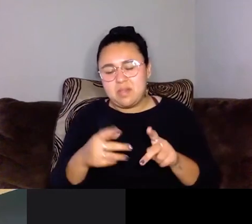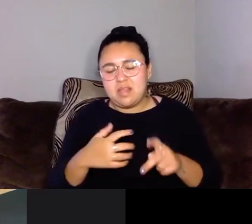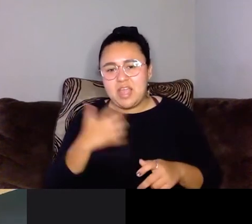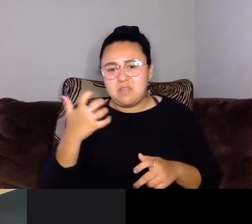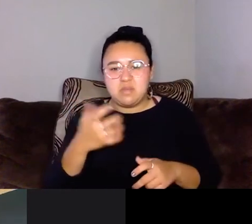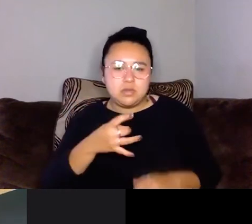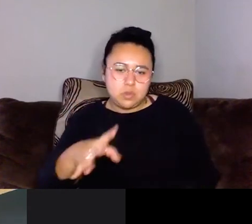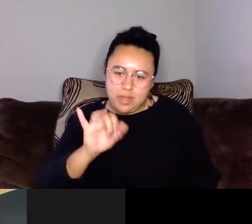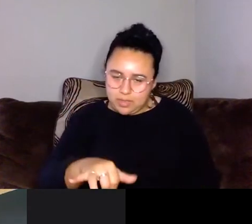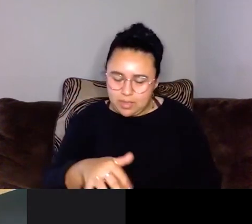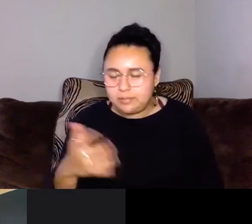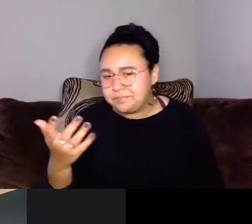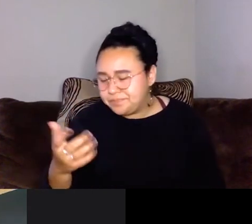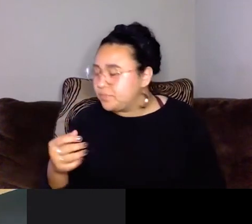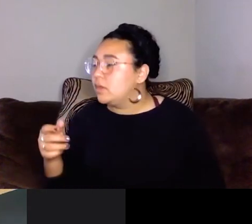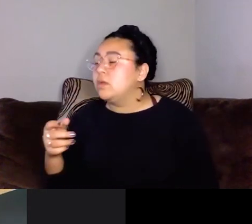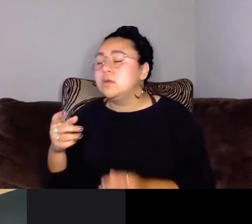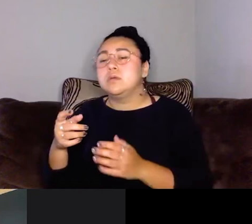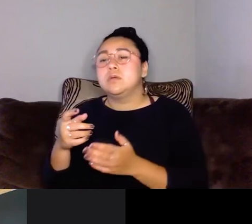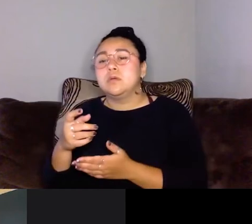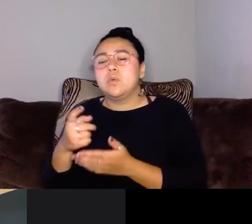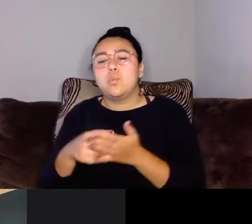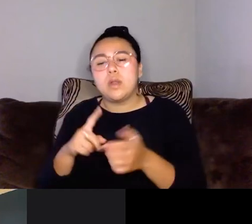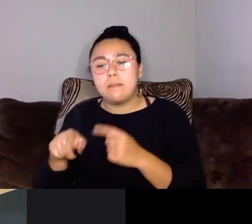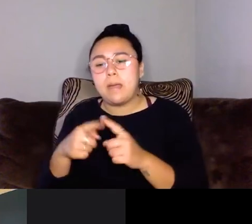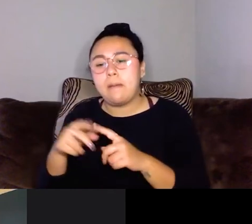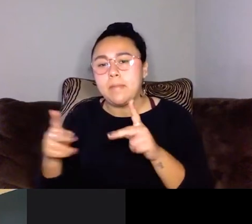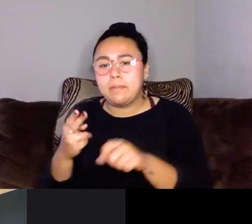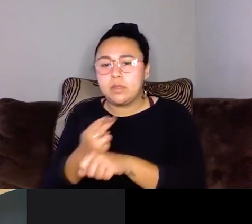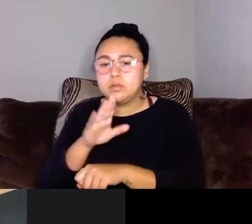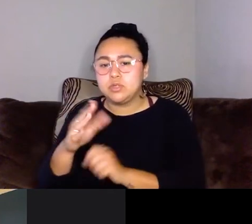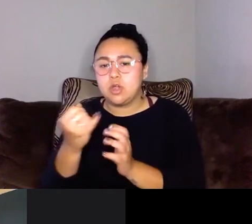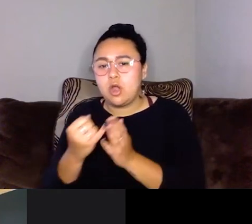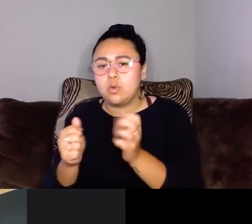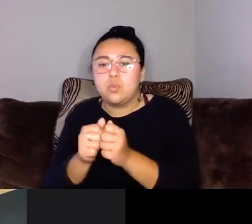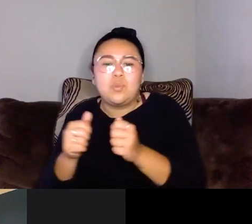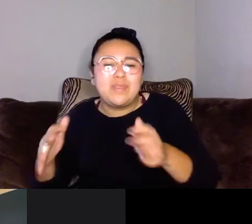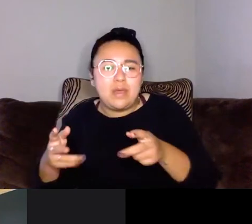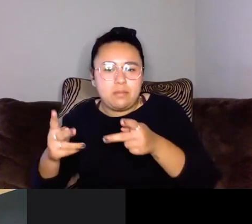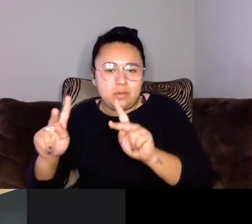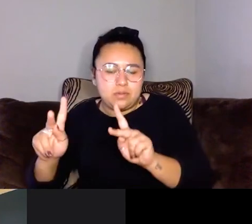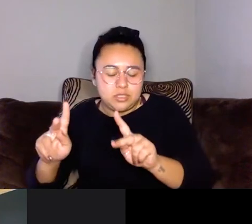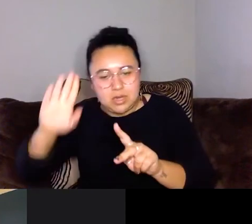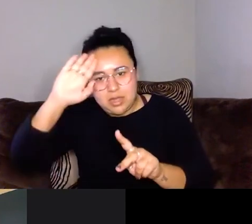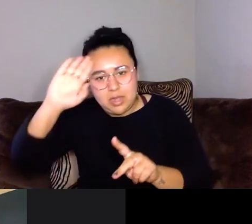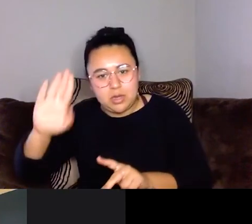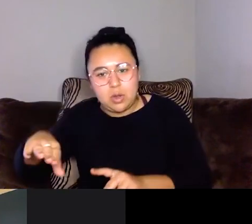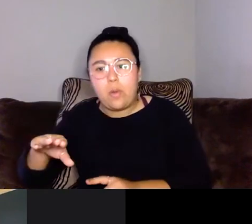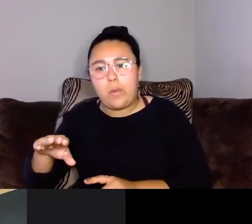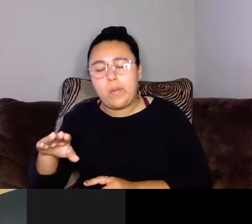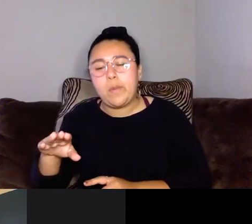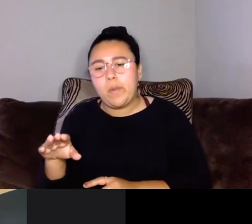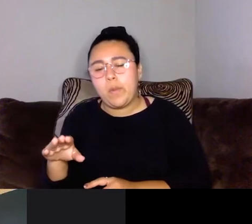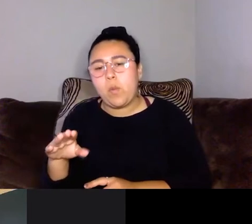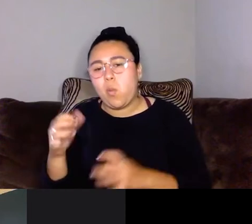What, um, what about people using your art without permission? I know that, um, you know, in,